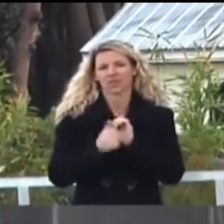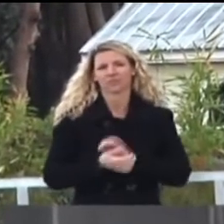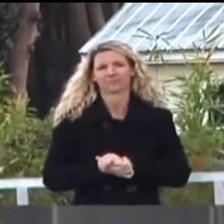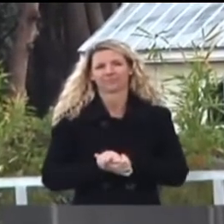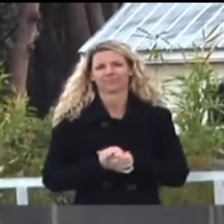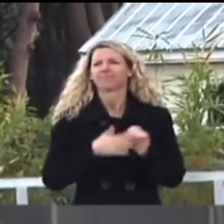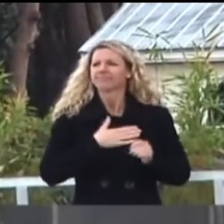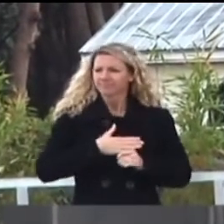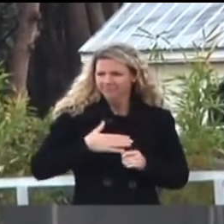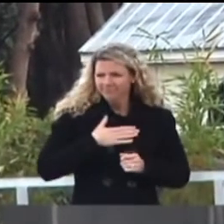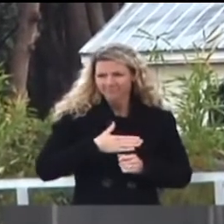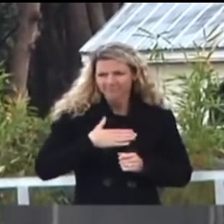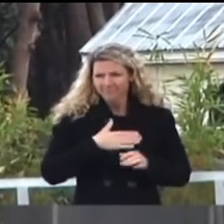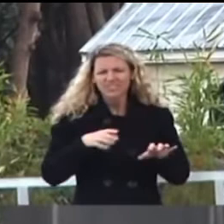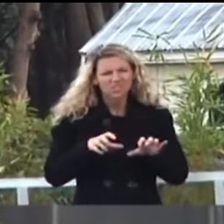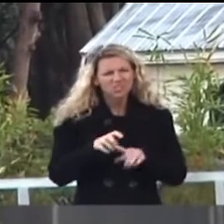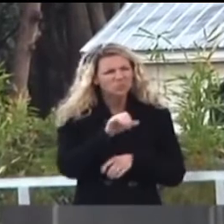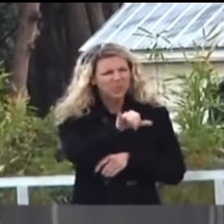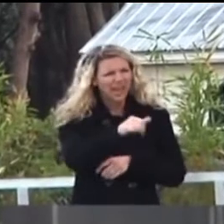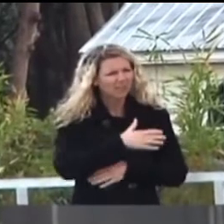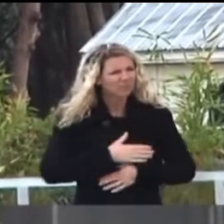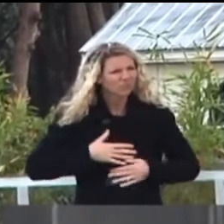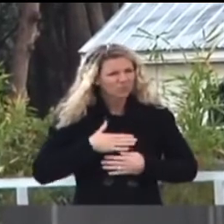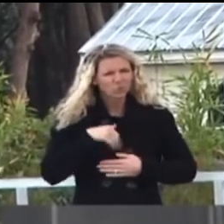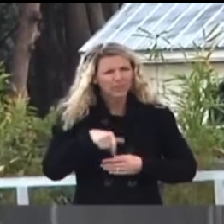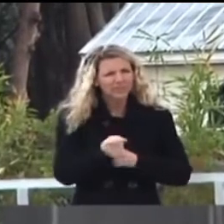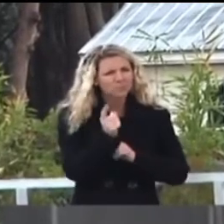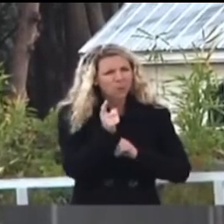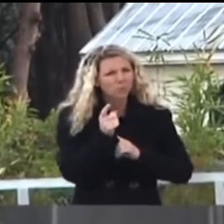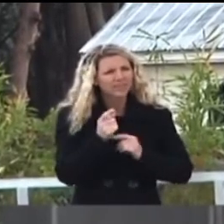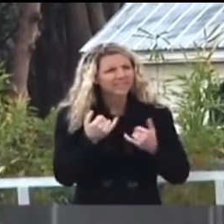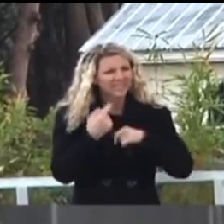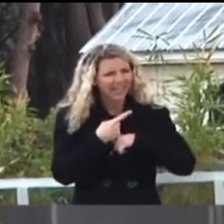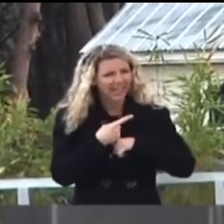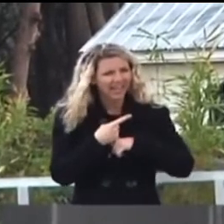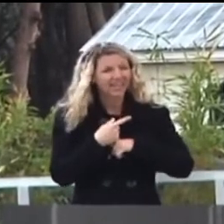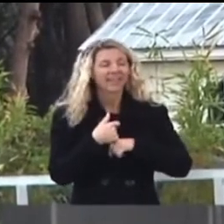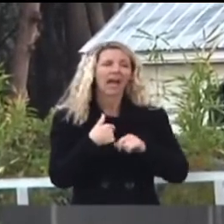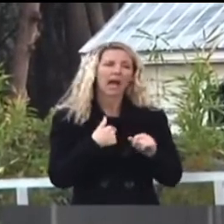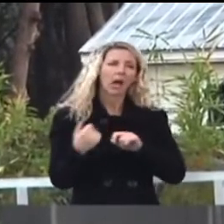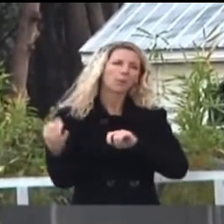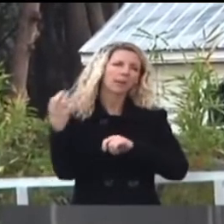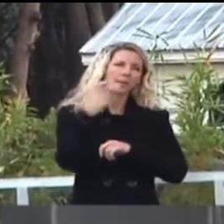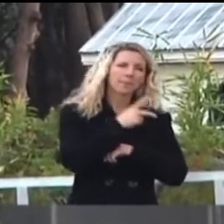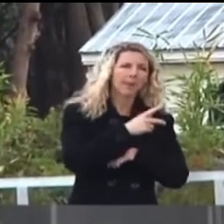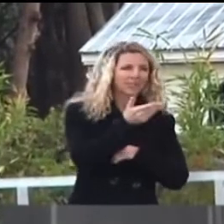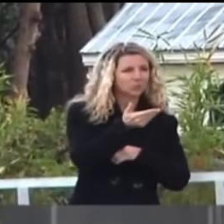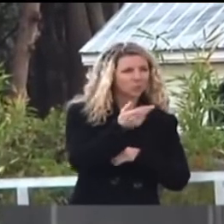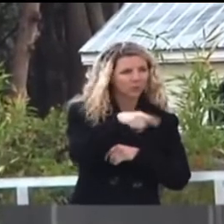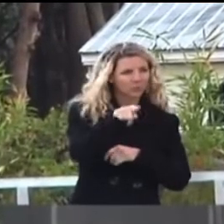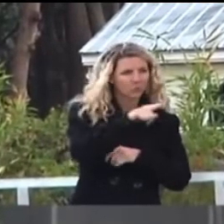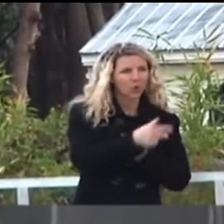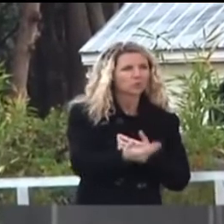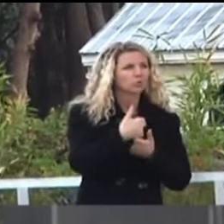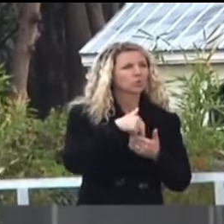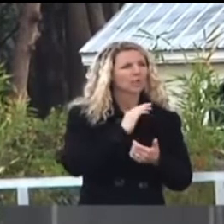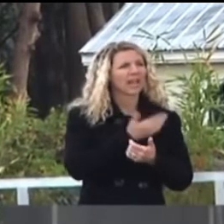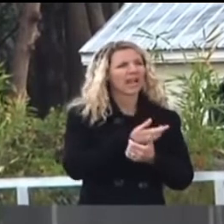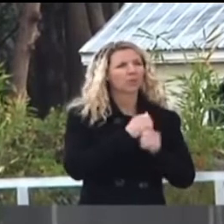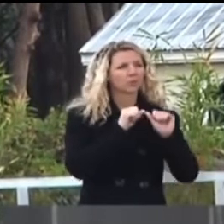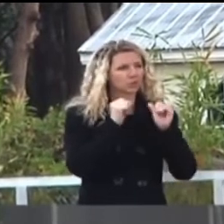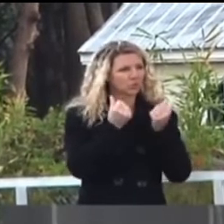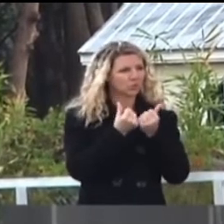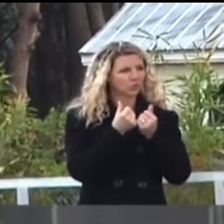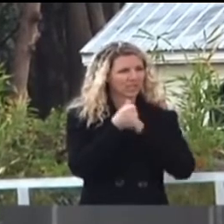Please do that. Enjoy this moment while you're here. I'll be coming back to welcoming you all into the Alumni Association family.